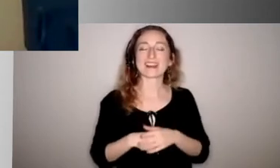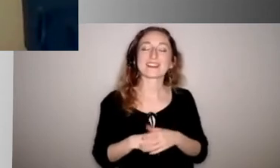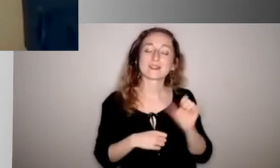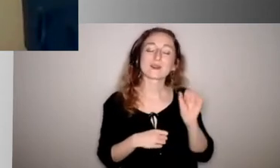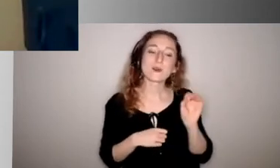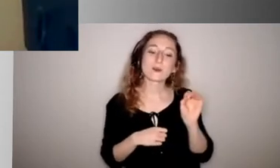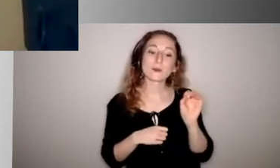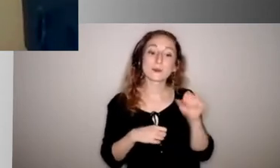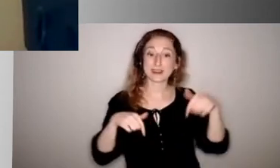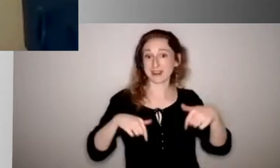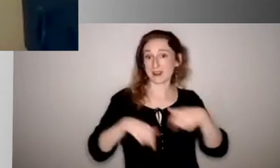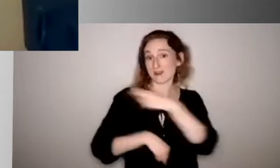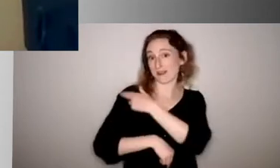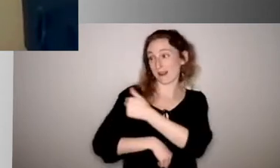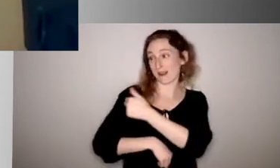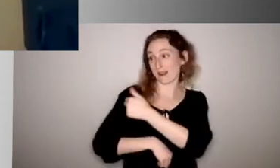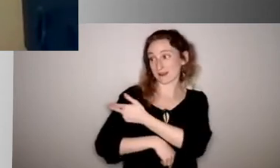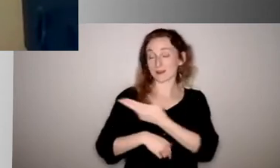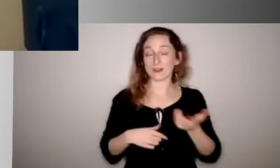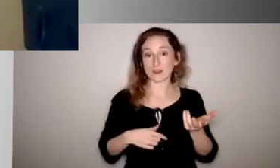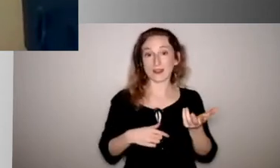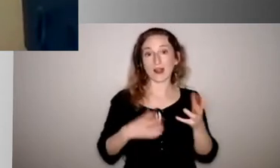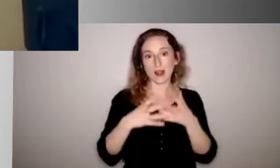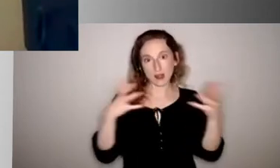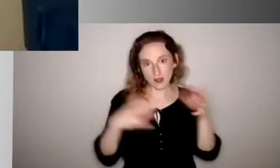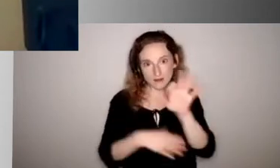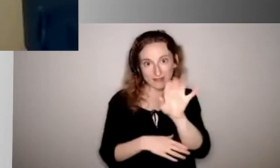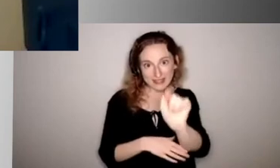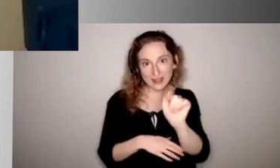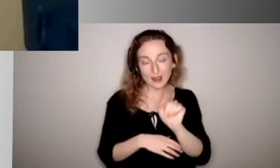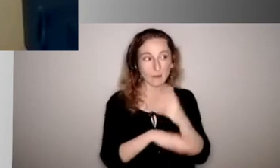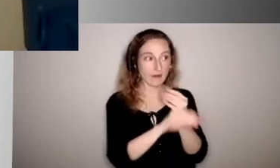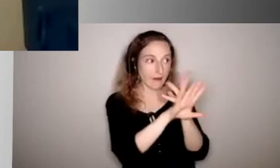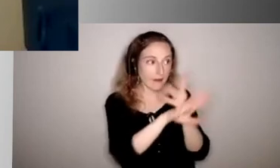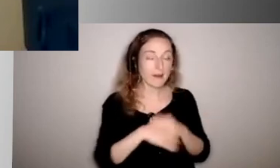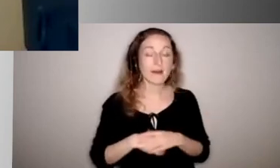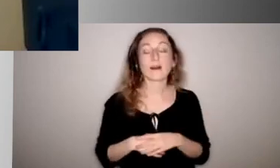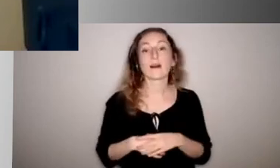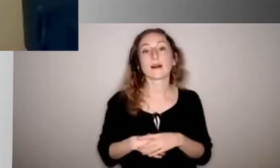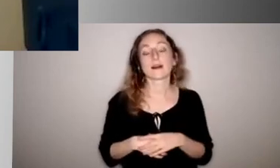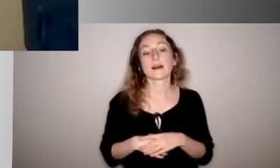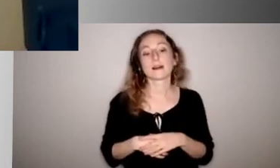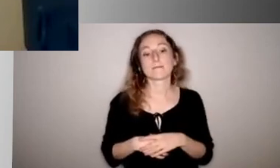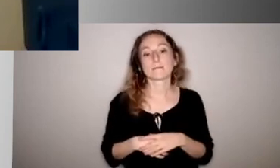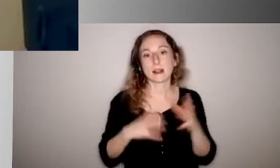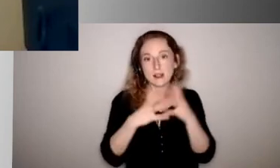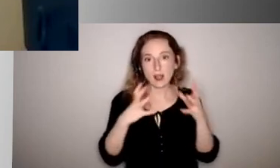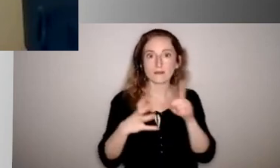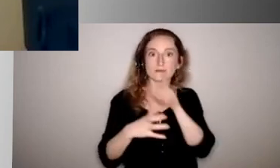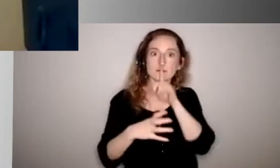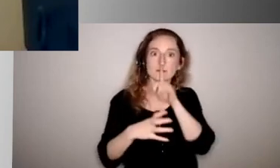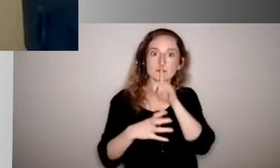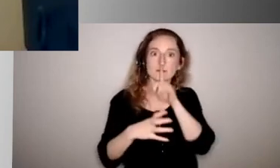that we do here in the hospital is we do a lot of FaceTime. We do a lot of video conferencing. We do a lot of like real connections back into